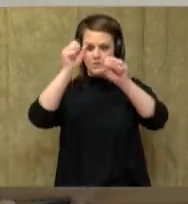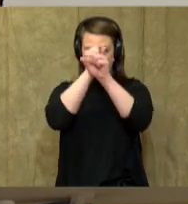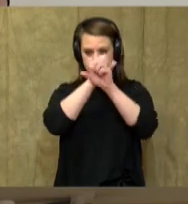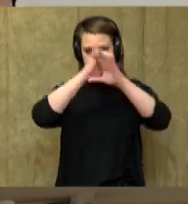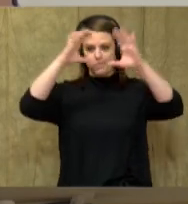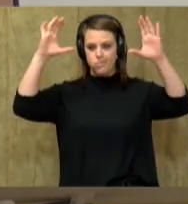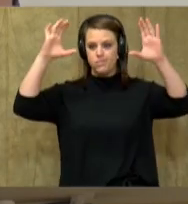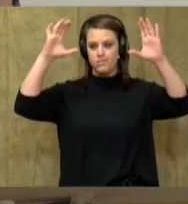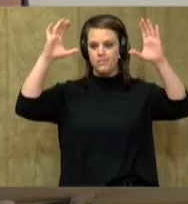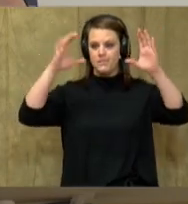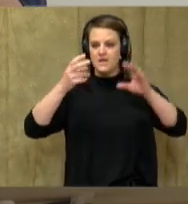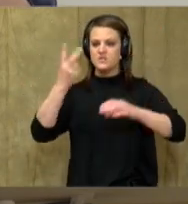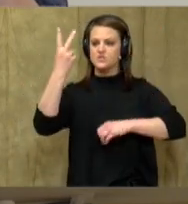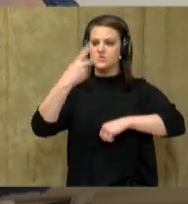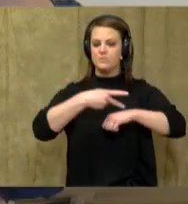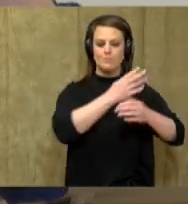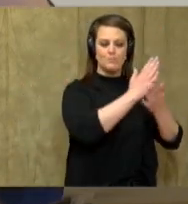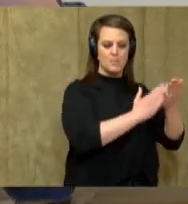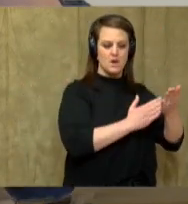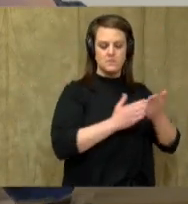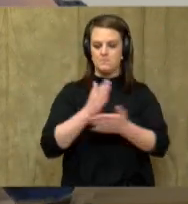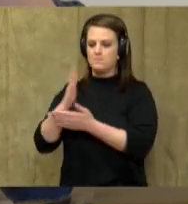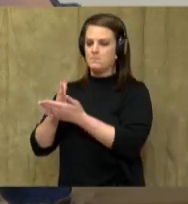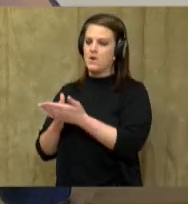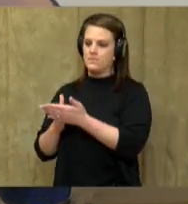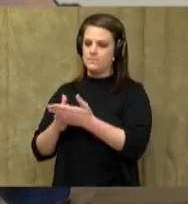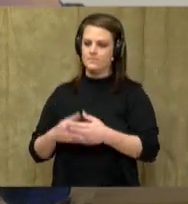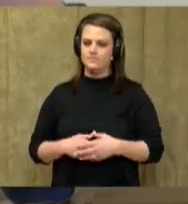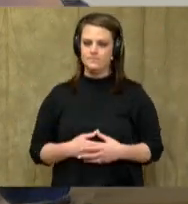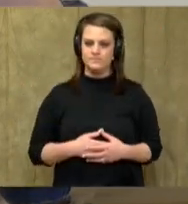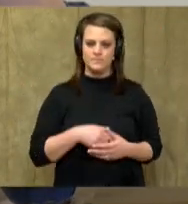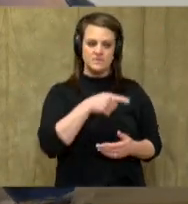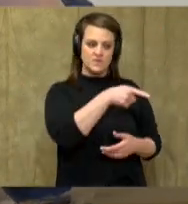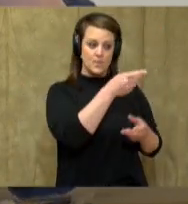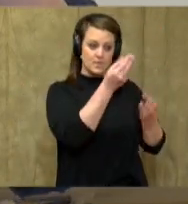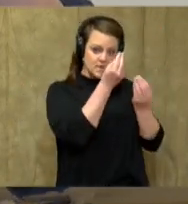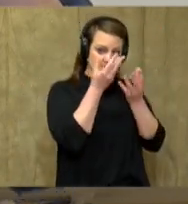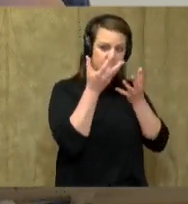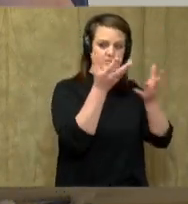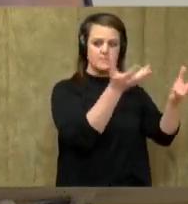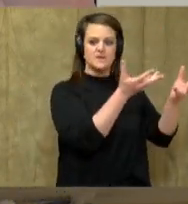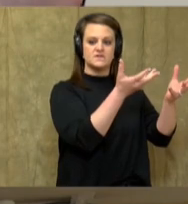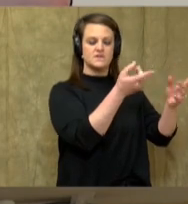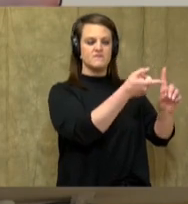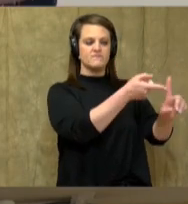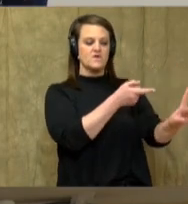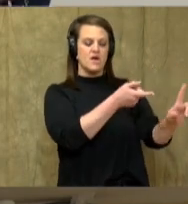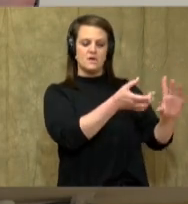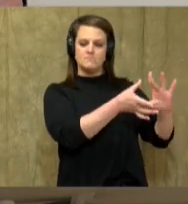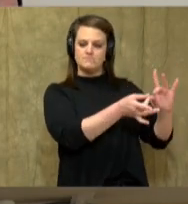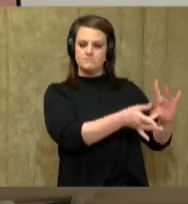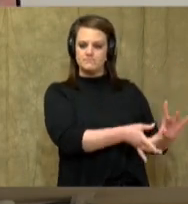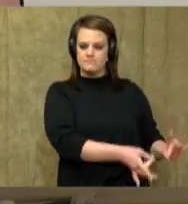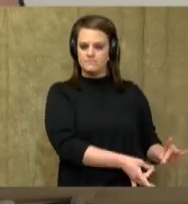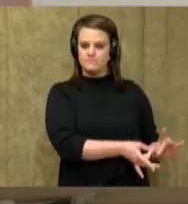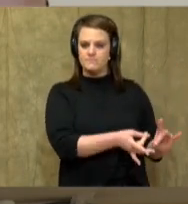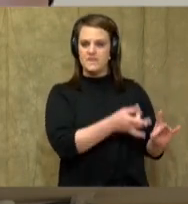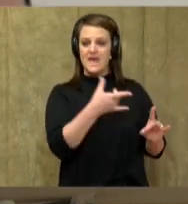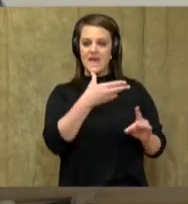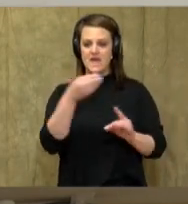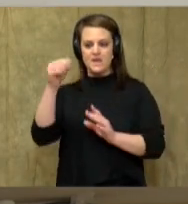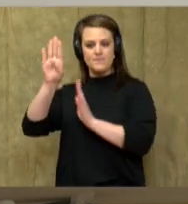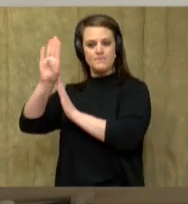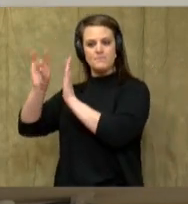two-part puzzle piece. You're taking your information from the text, as well as your background knowledge,